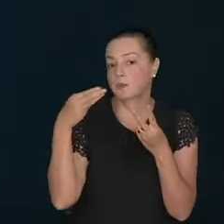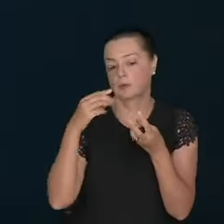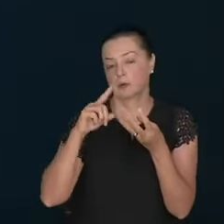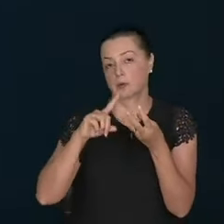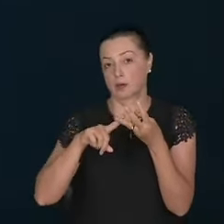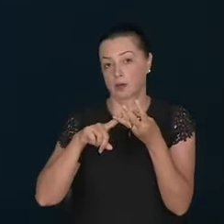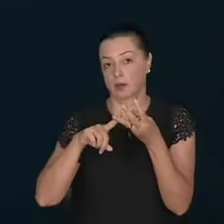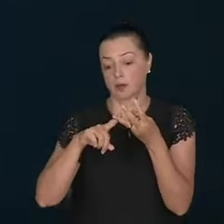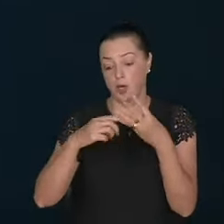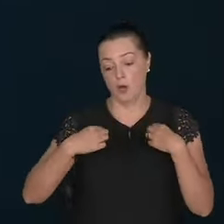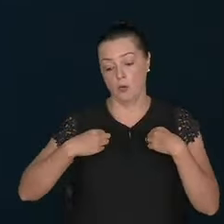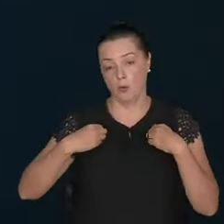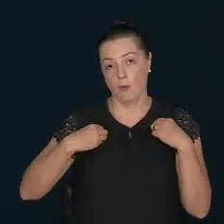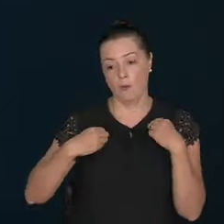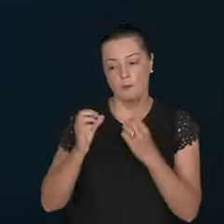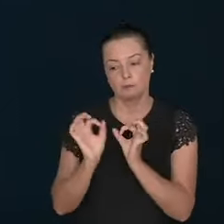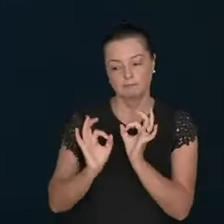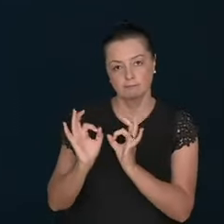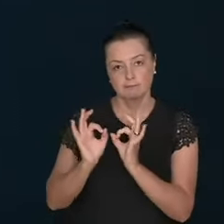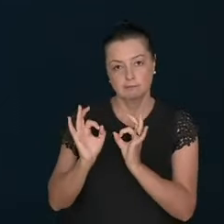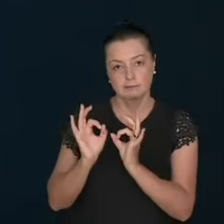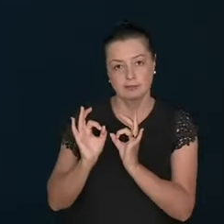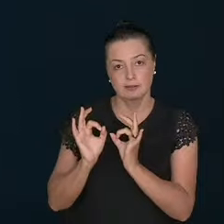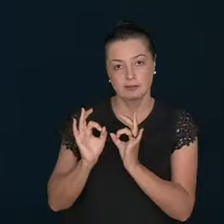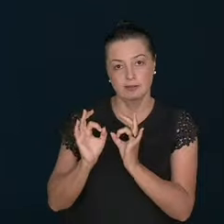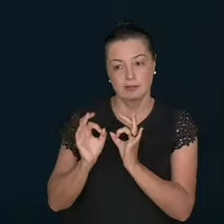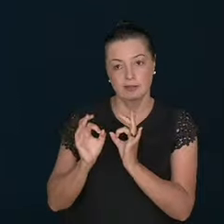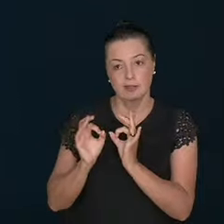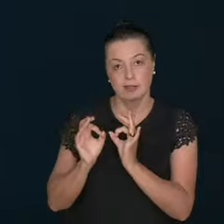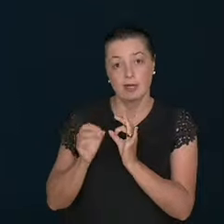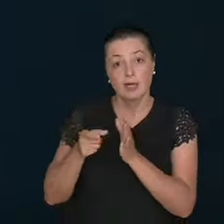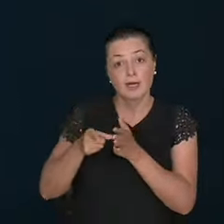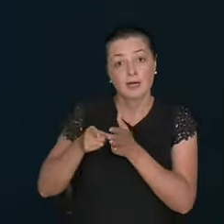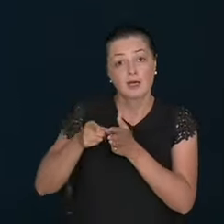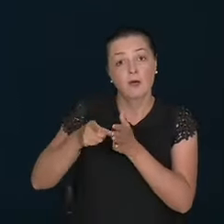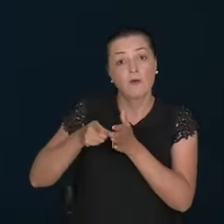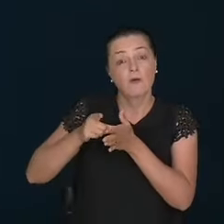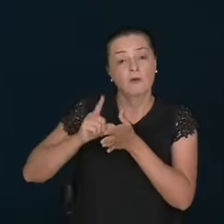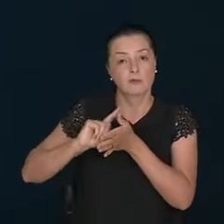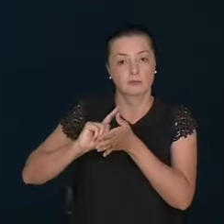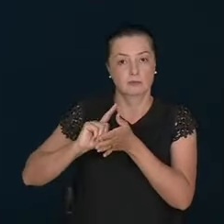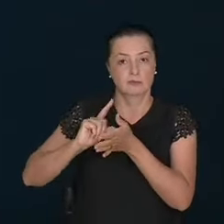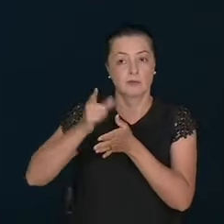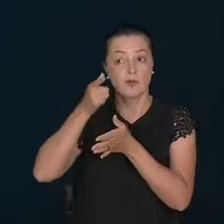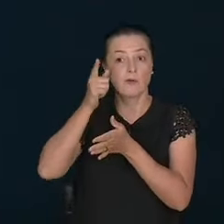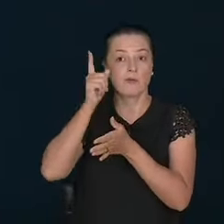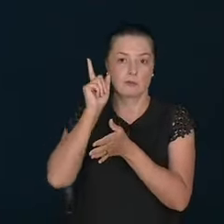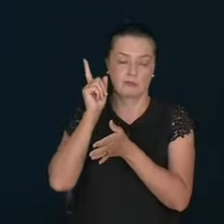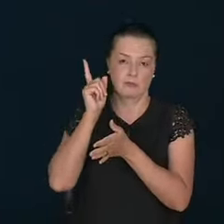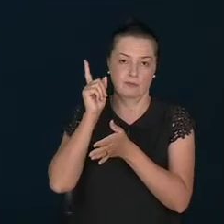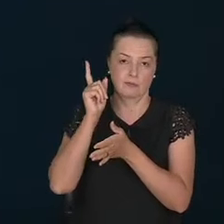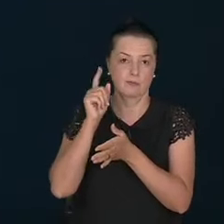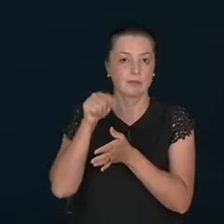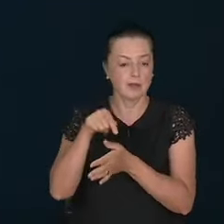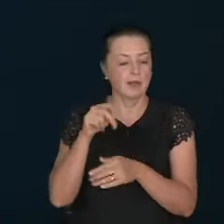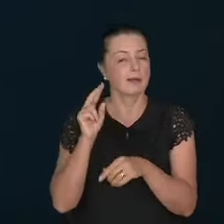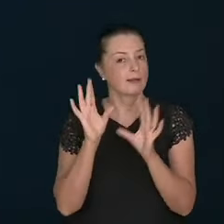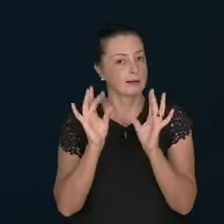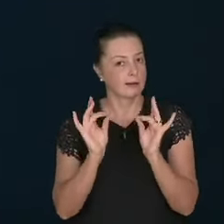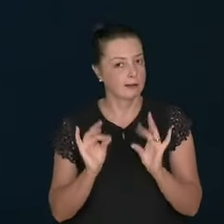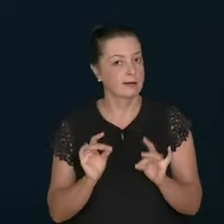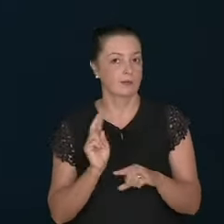To organize our clothes in the day previous. So, this is the first love. The details that count.